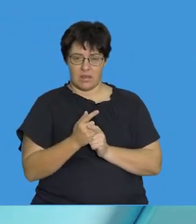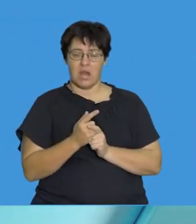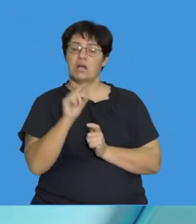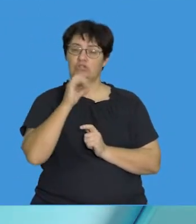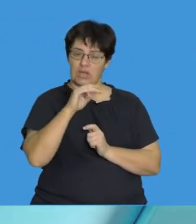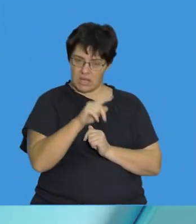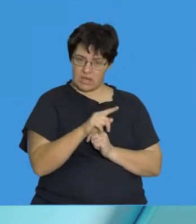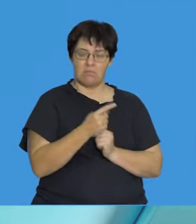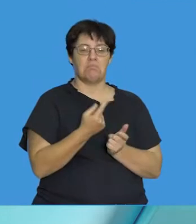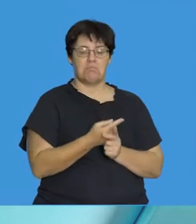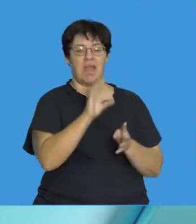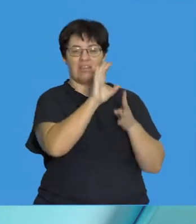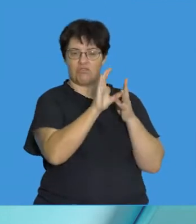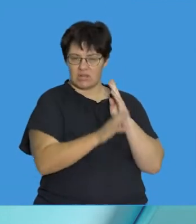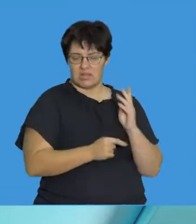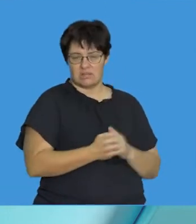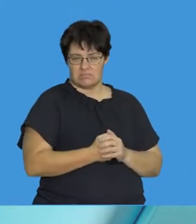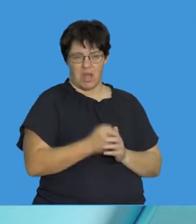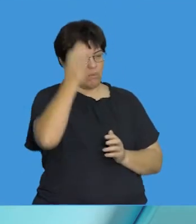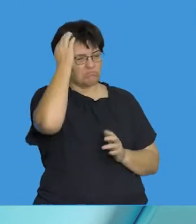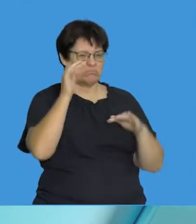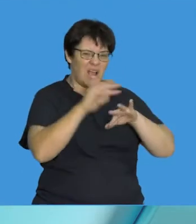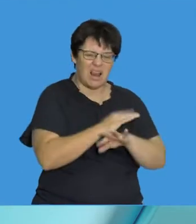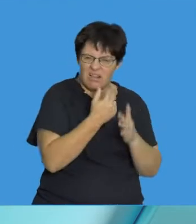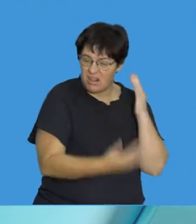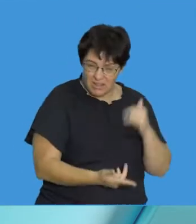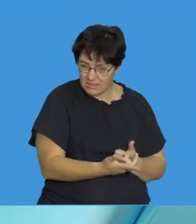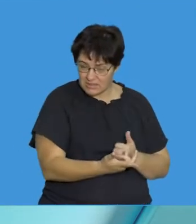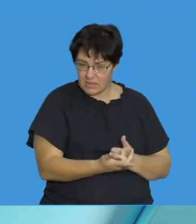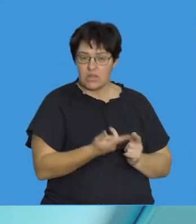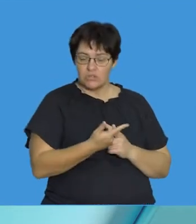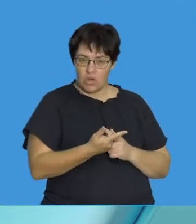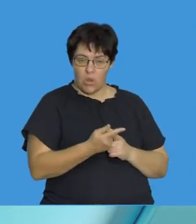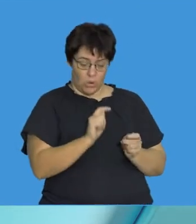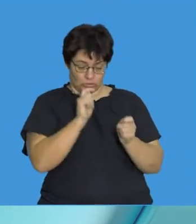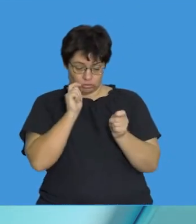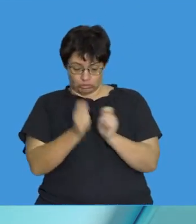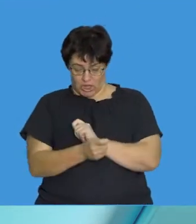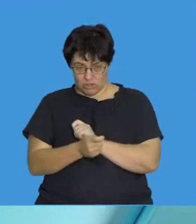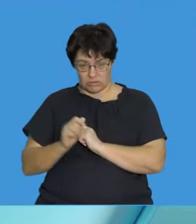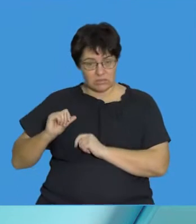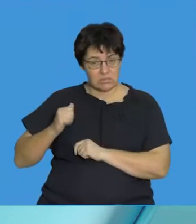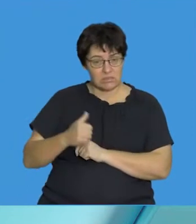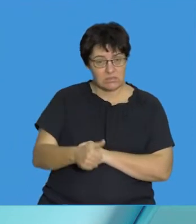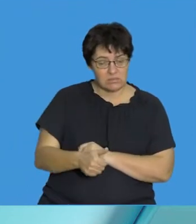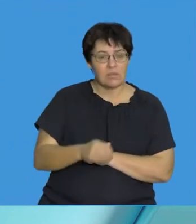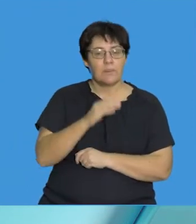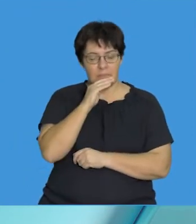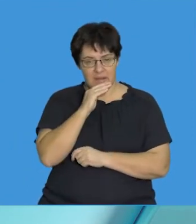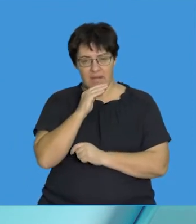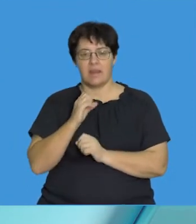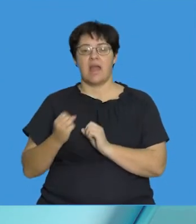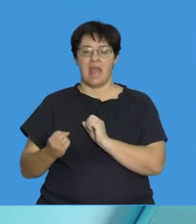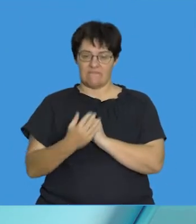a gene codes for a characteristic, if we change a sequence of a nucleotide, it could in turn affect